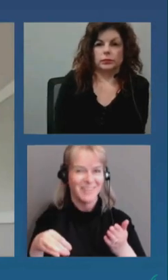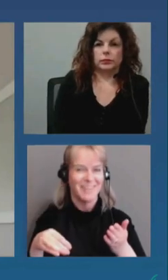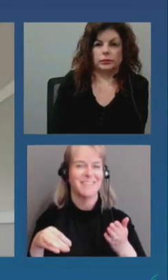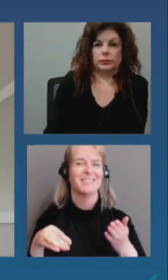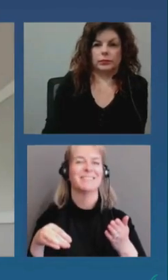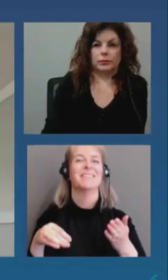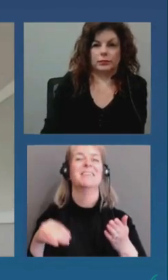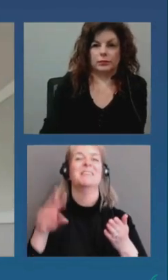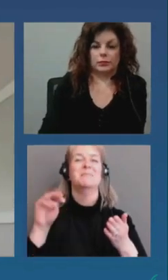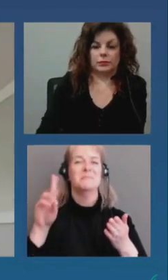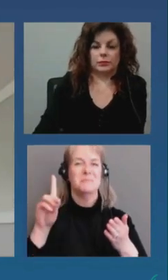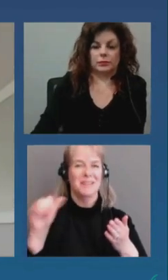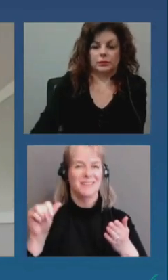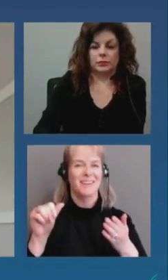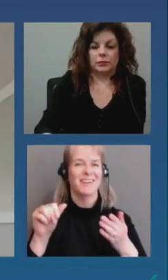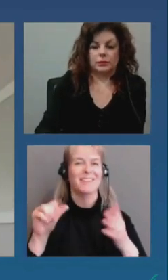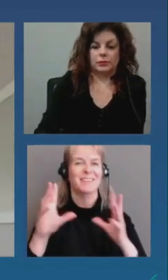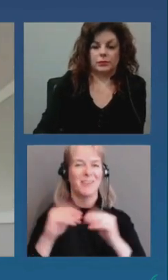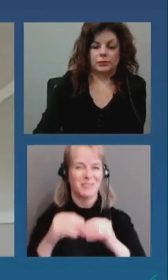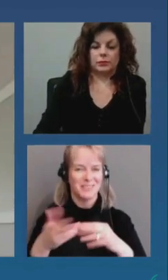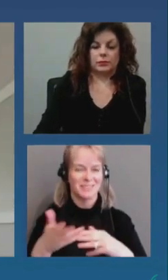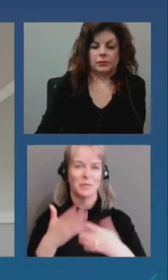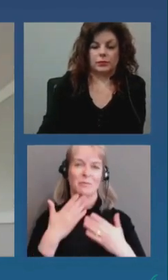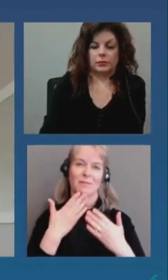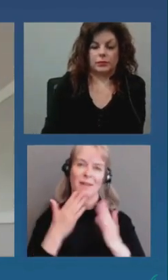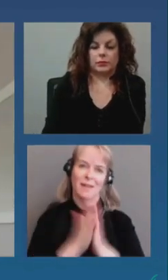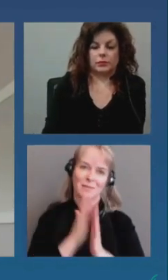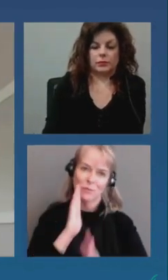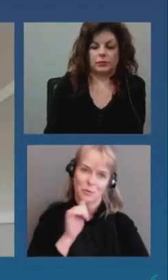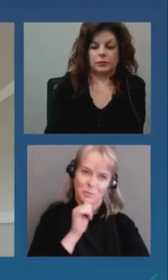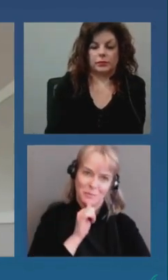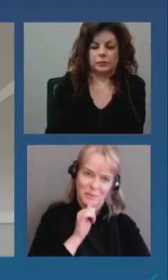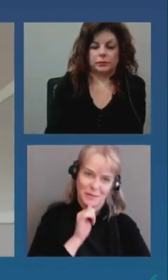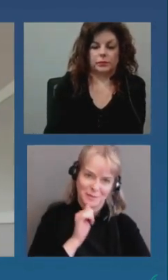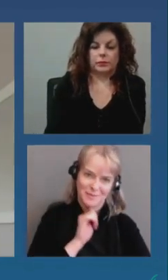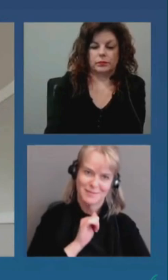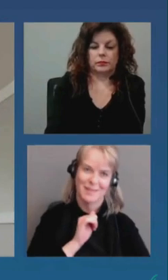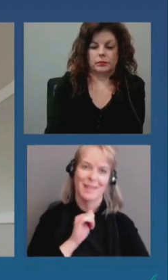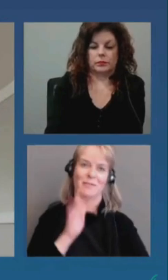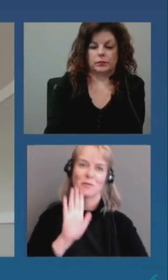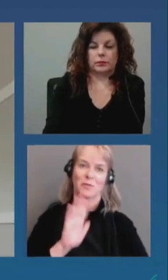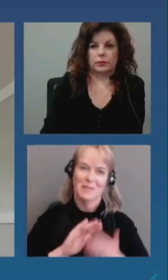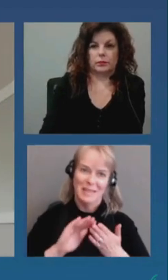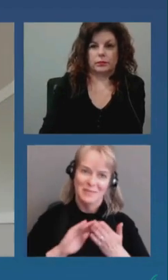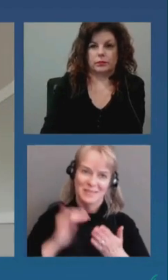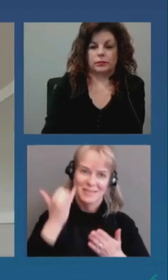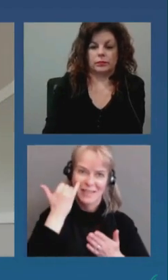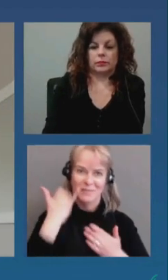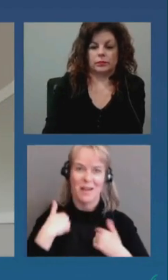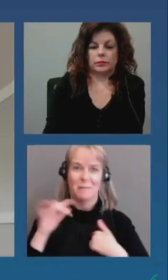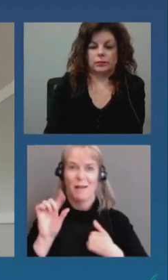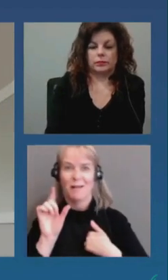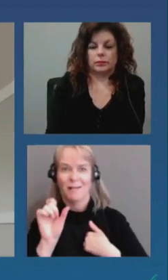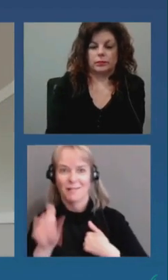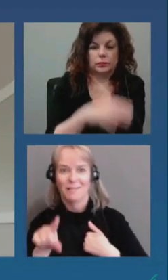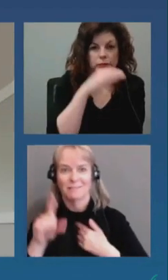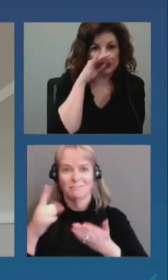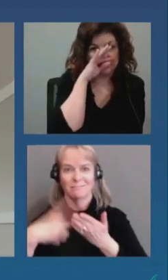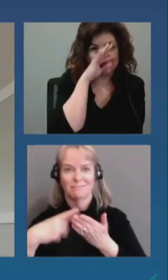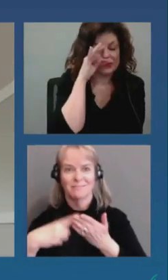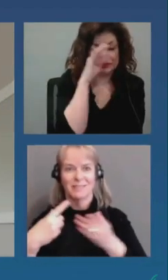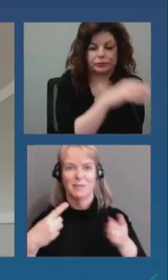so I ask for your patience and your forgiveness if I'm revisiting a topic that has already been talked about